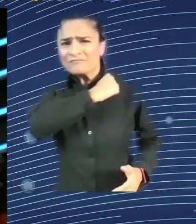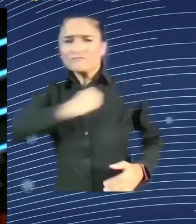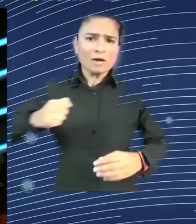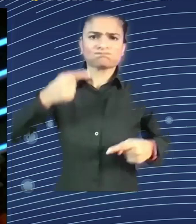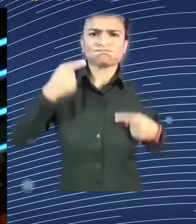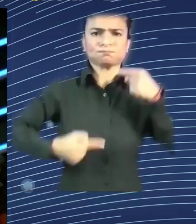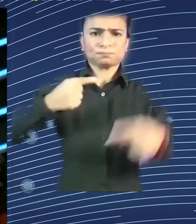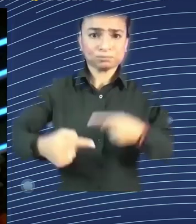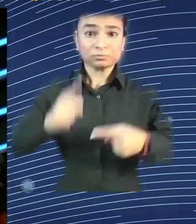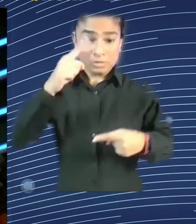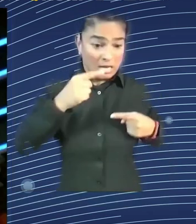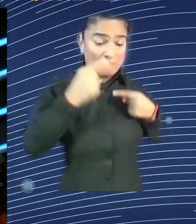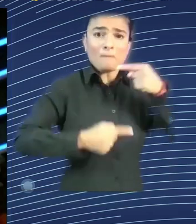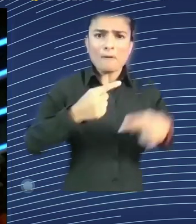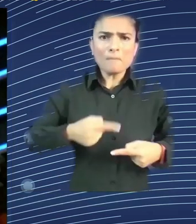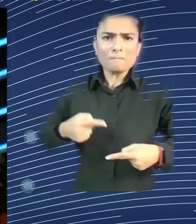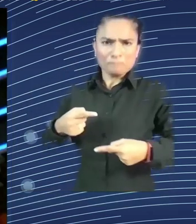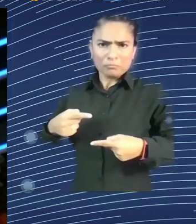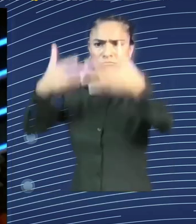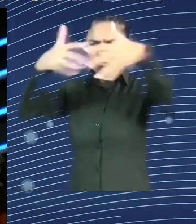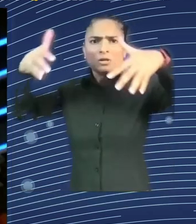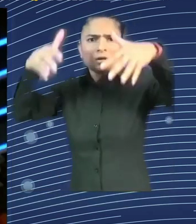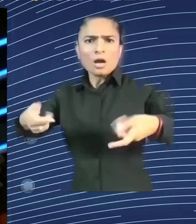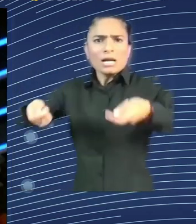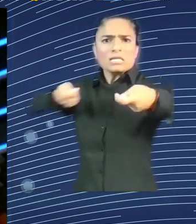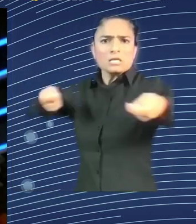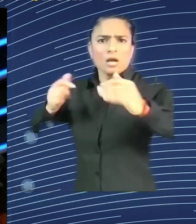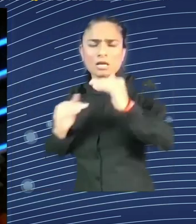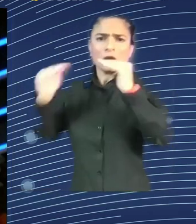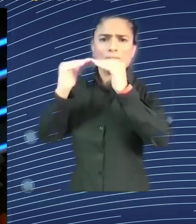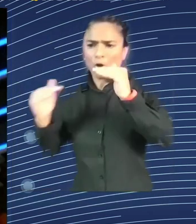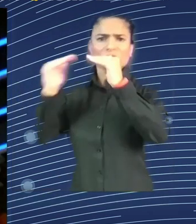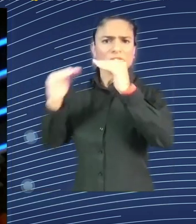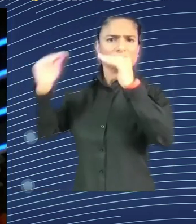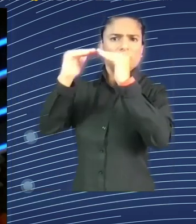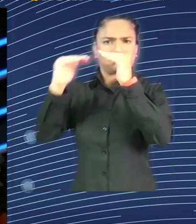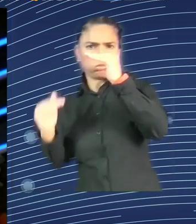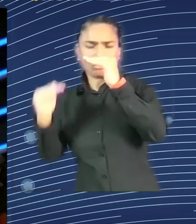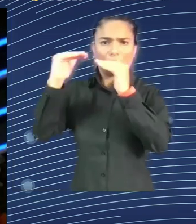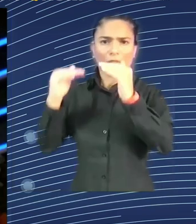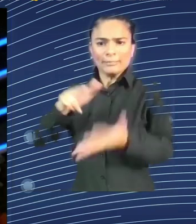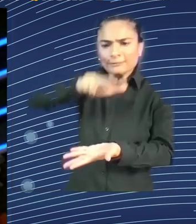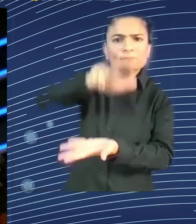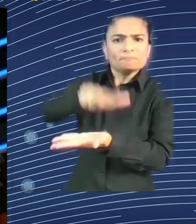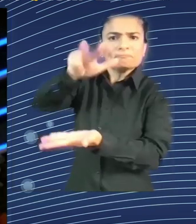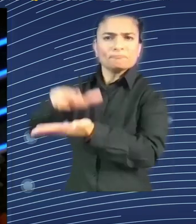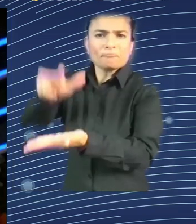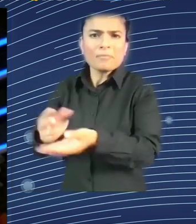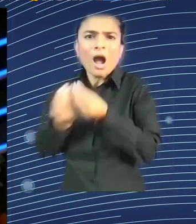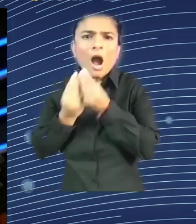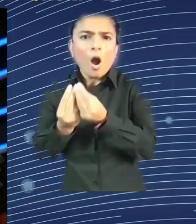can tell you, because indeed there's a lot of things happening. However, I'm very happy that we usually